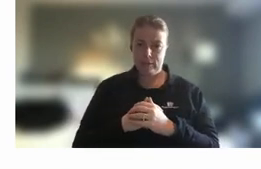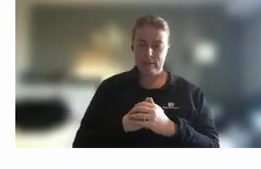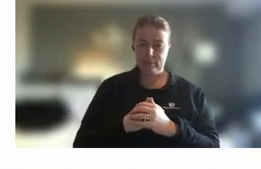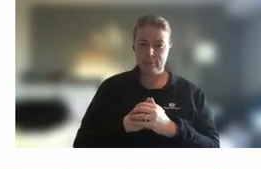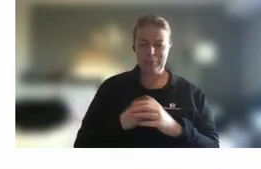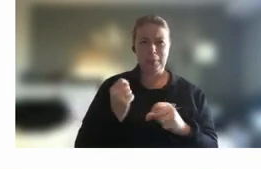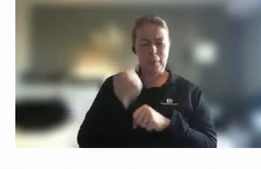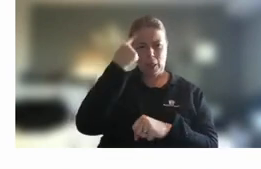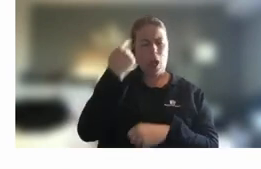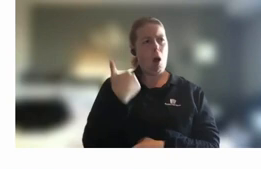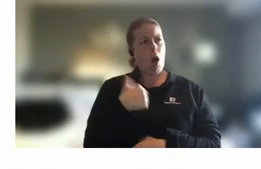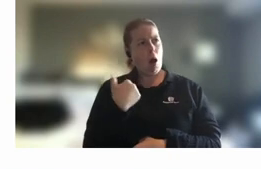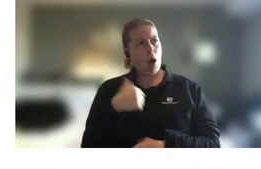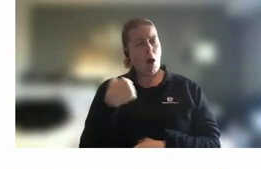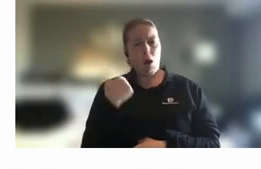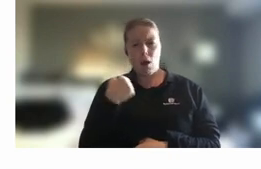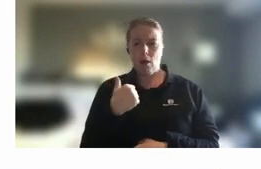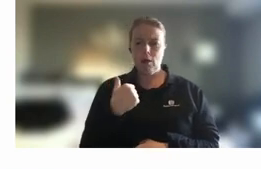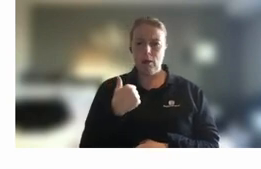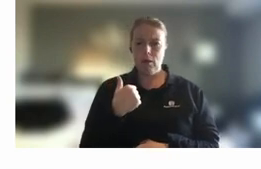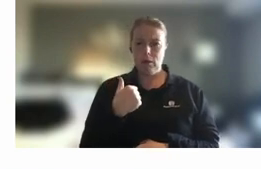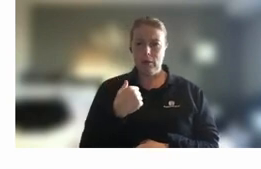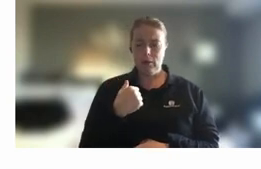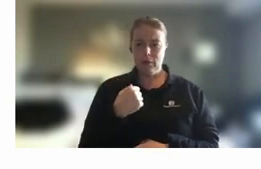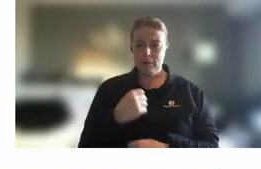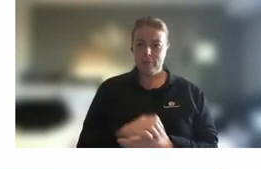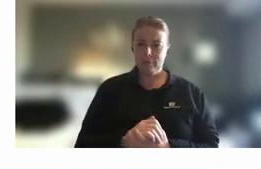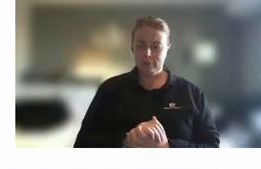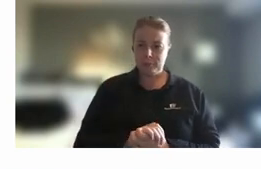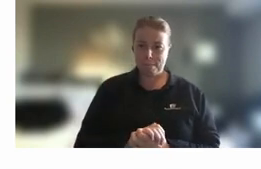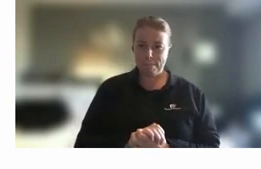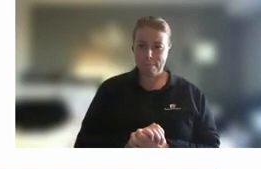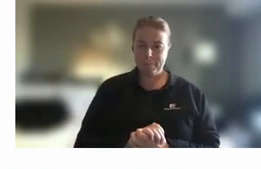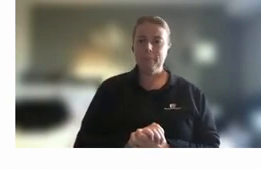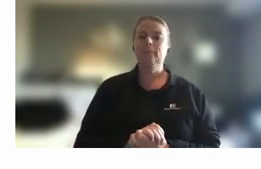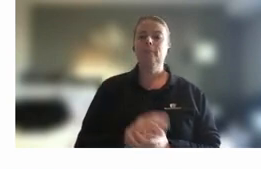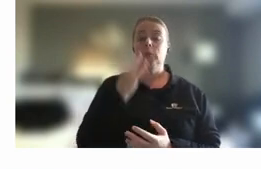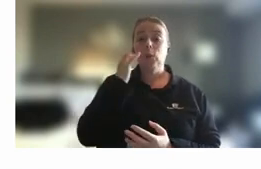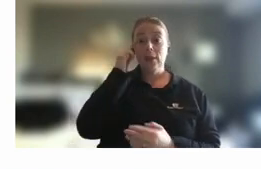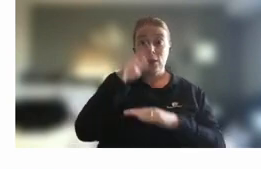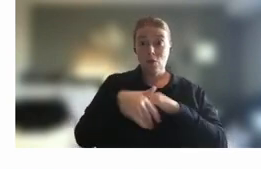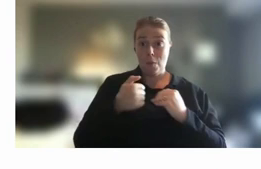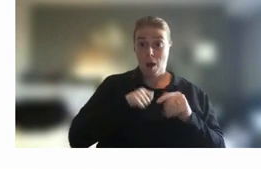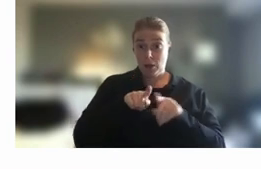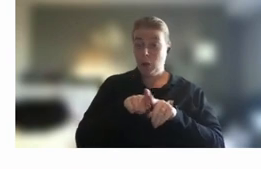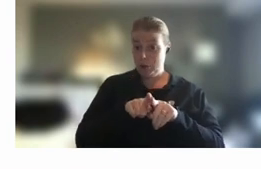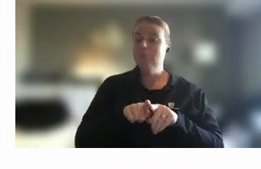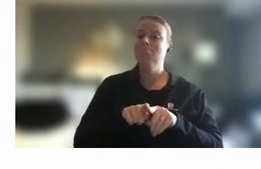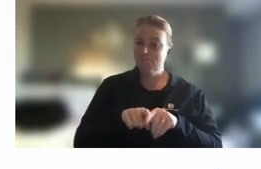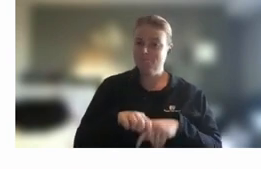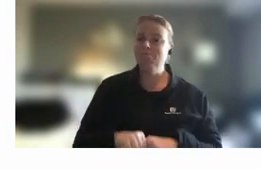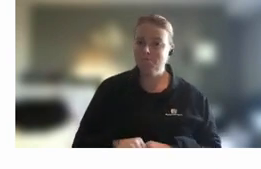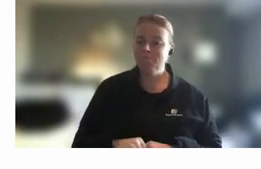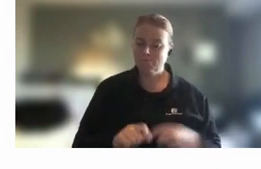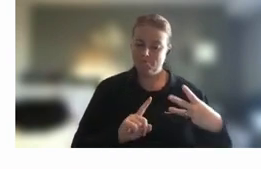you think and grow I guess in different ways so I think um when I think about my learning there it has been very much um